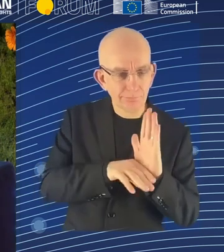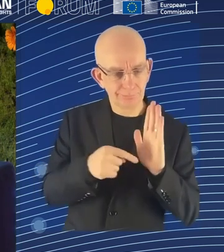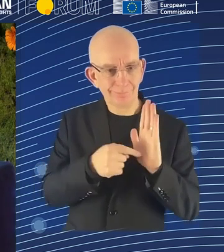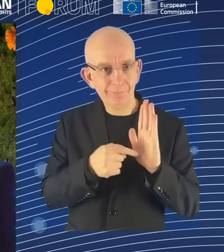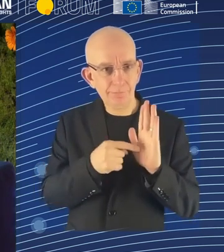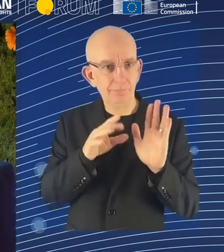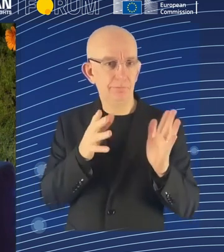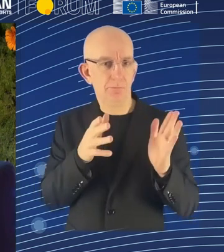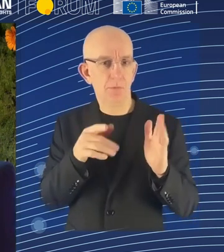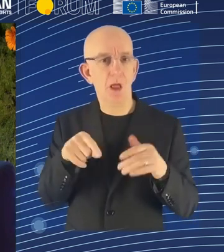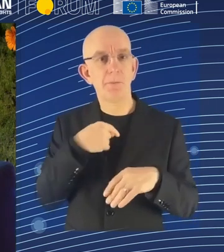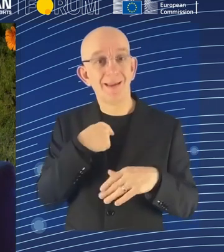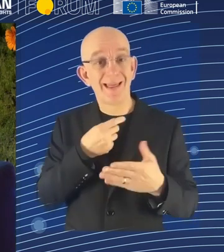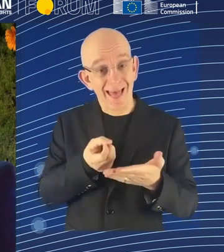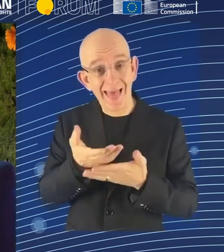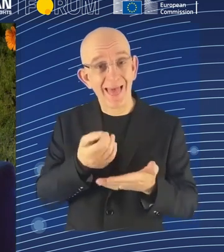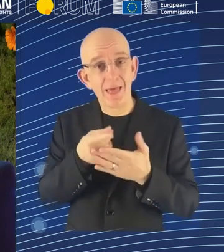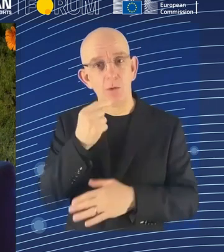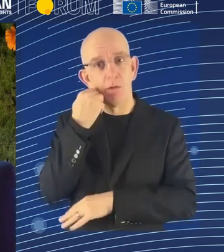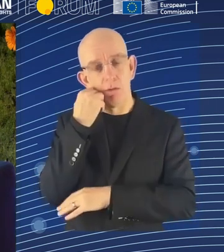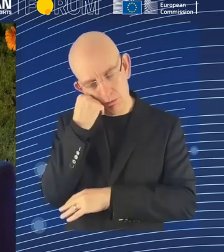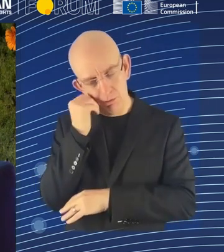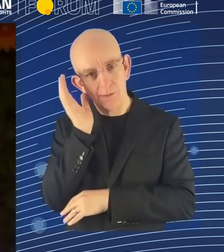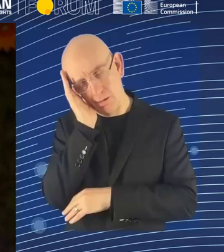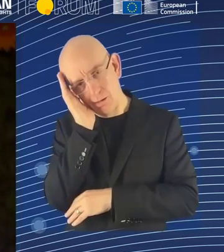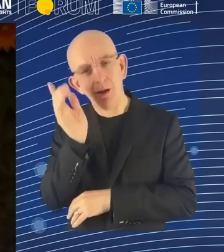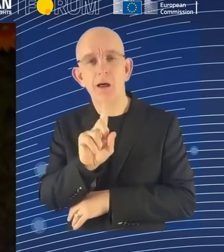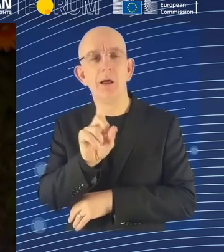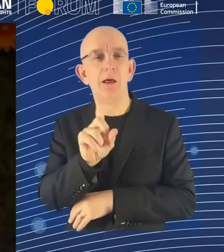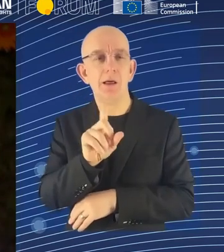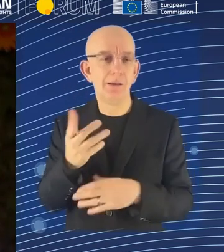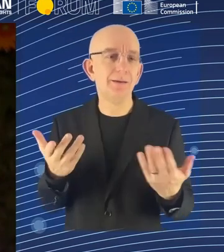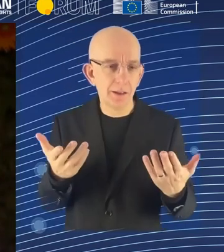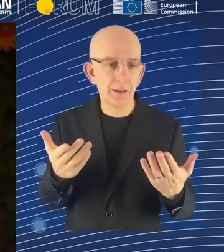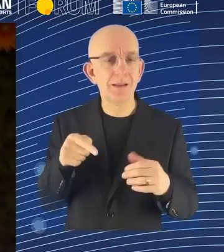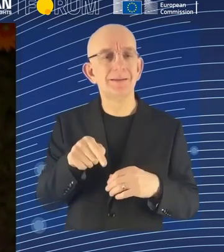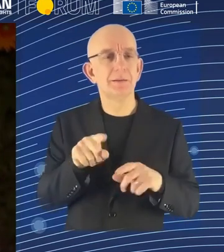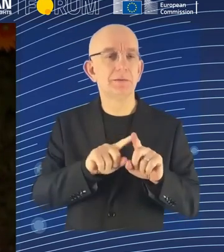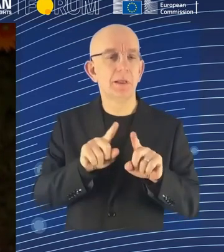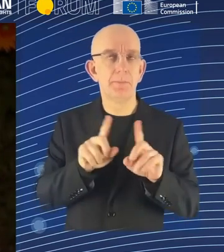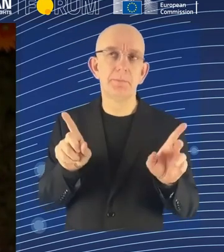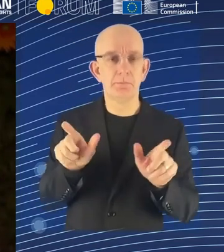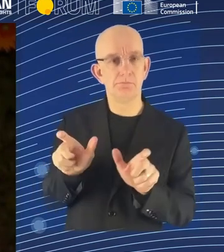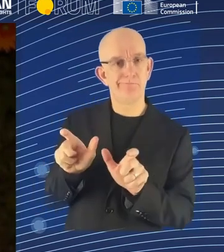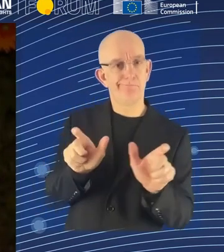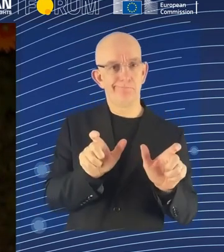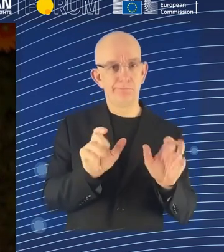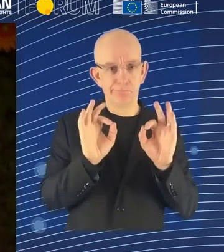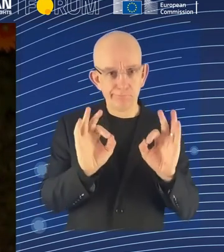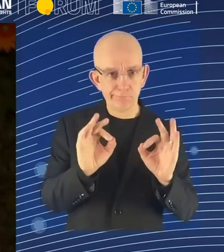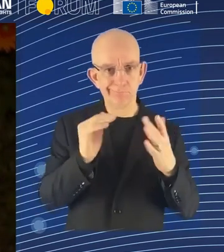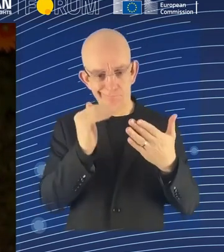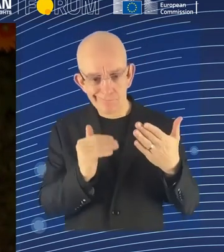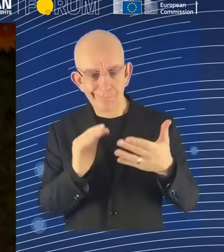on algorithmic management. And the fourth was impact assessments. And what I wanted to lift up is to give you three examples